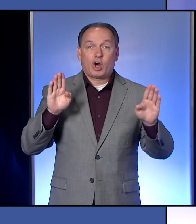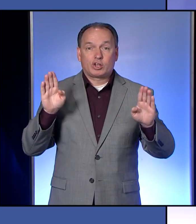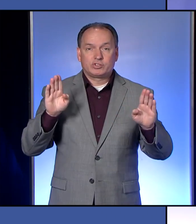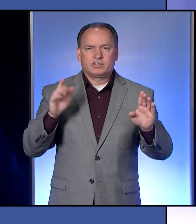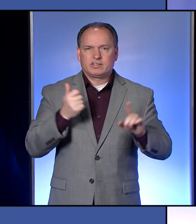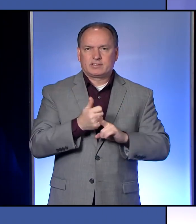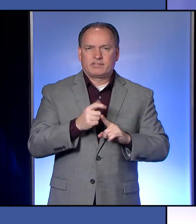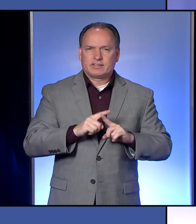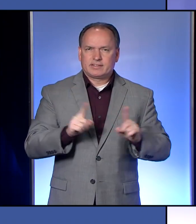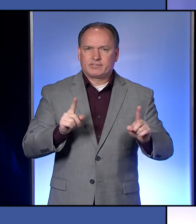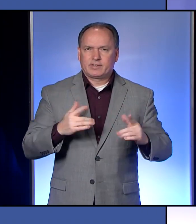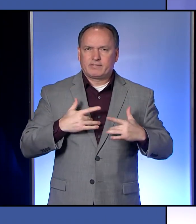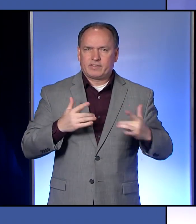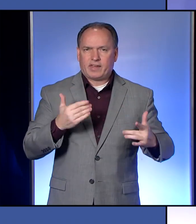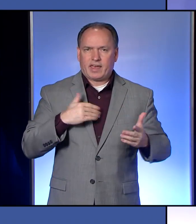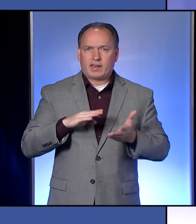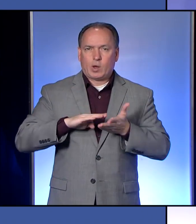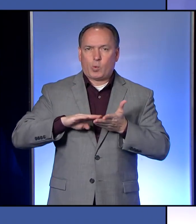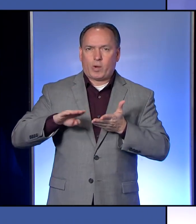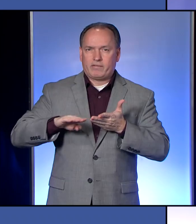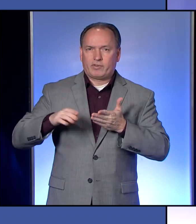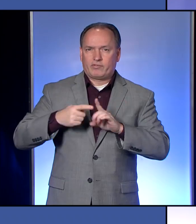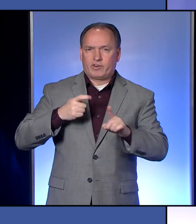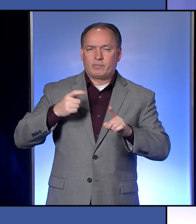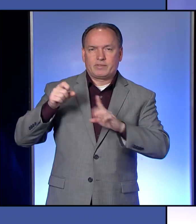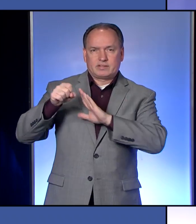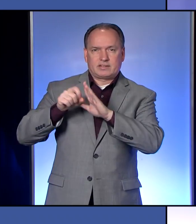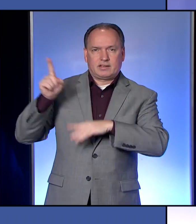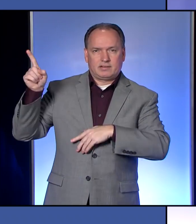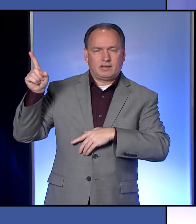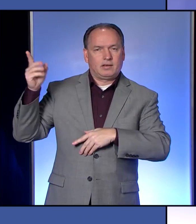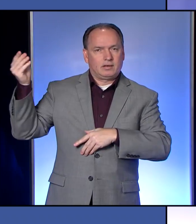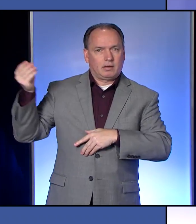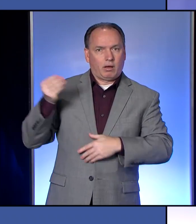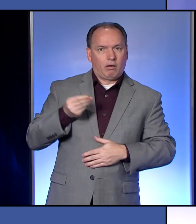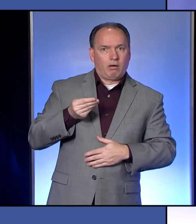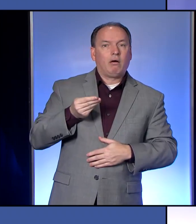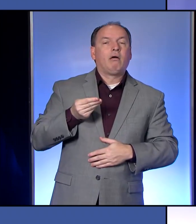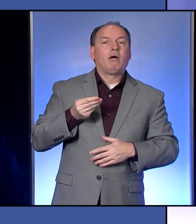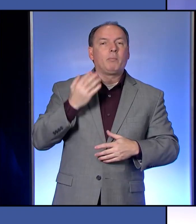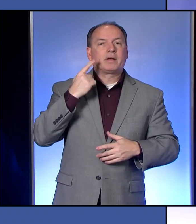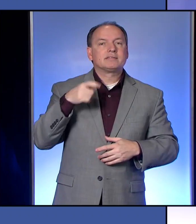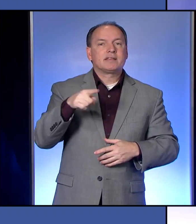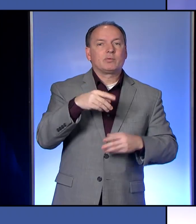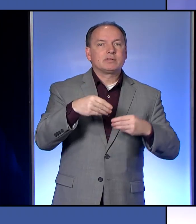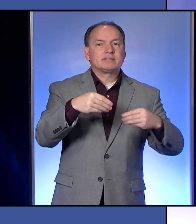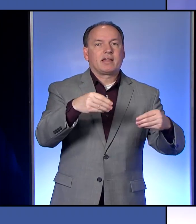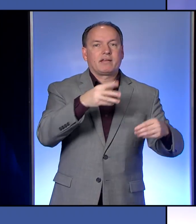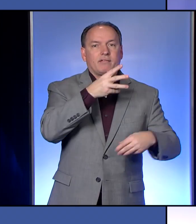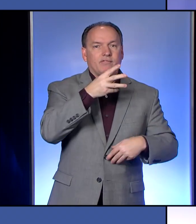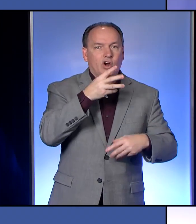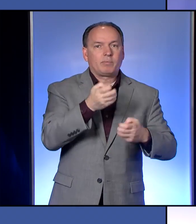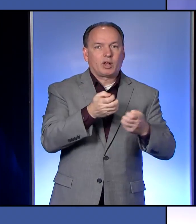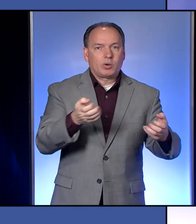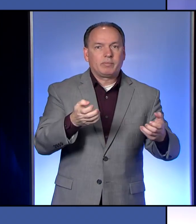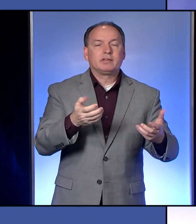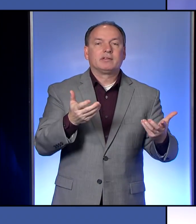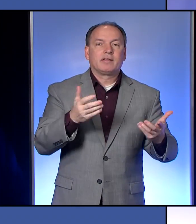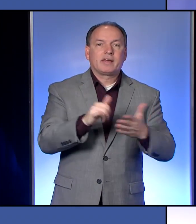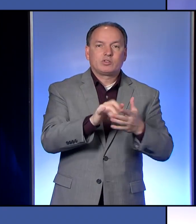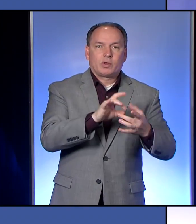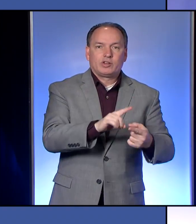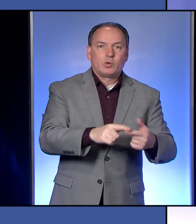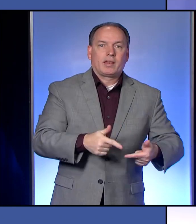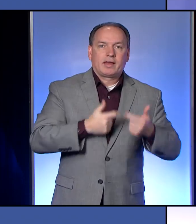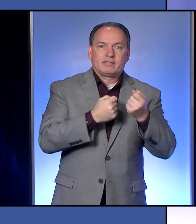a very different event. They did get a waiver from the state. And that was because they were selling farm equipment, which has to do